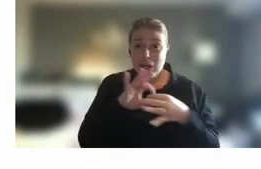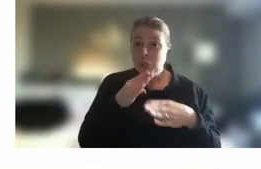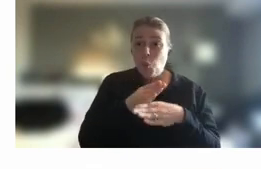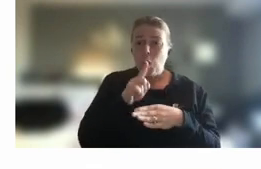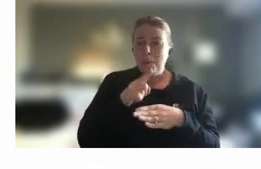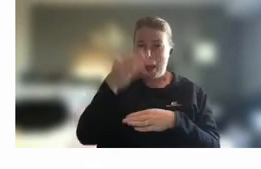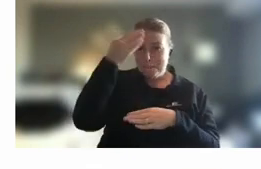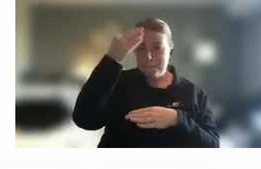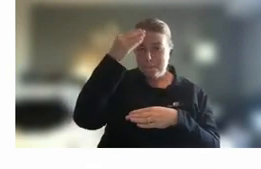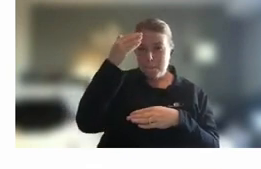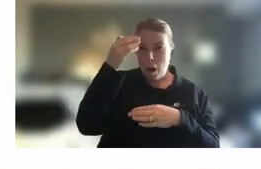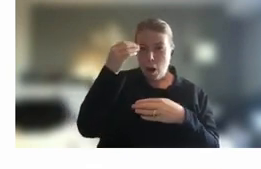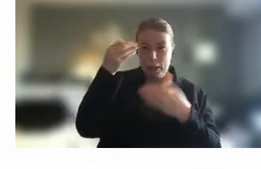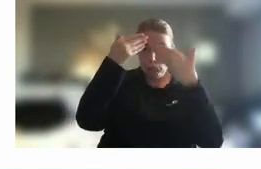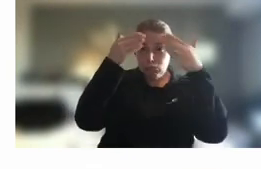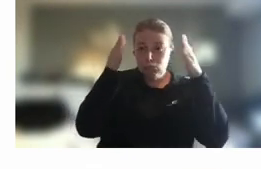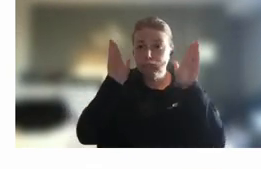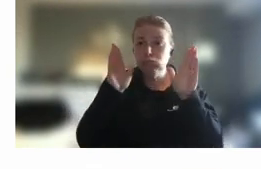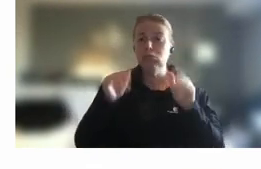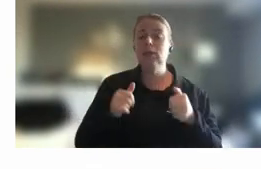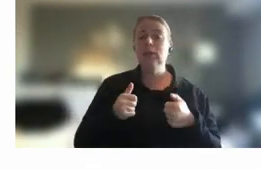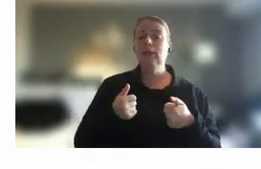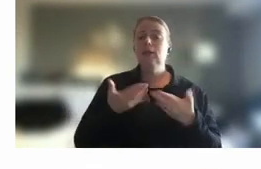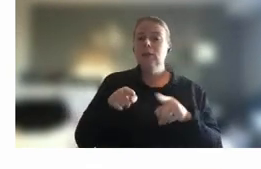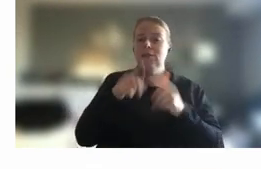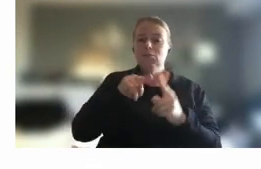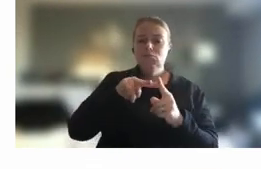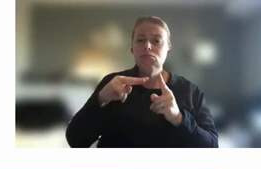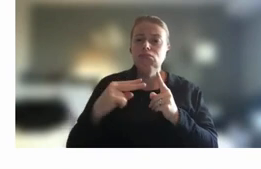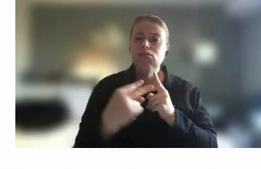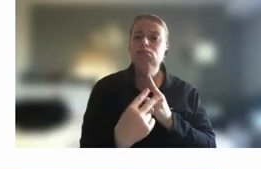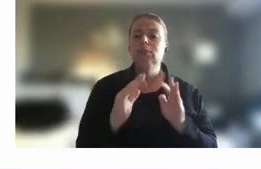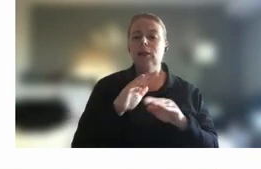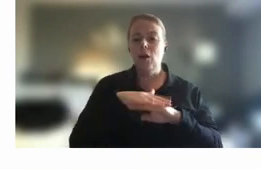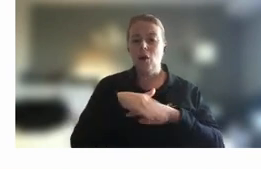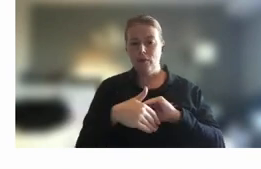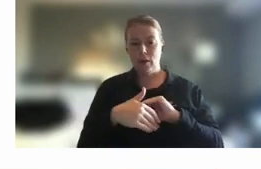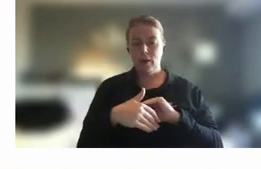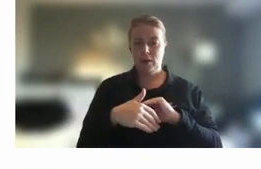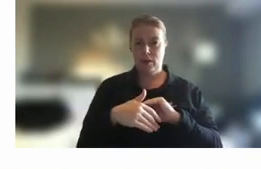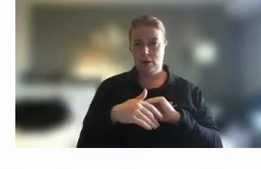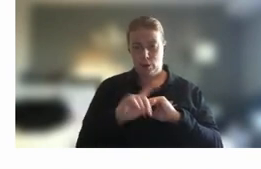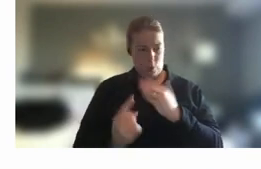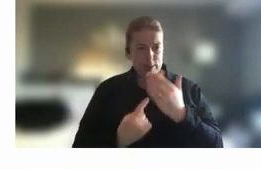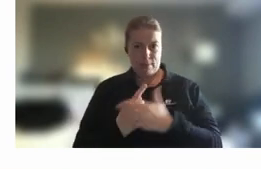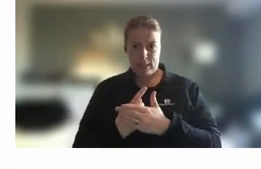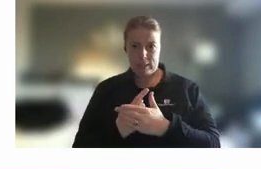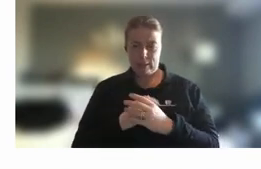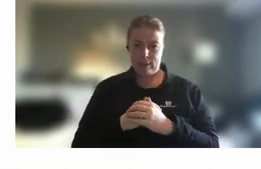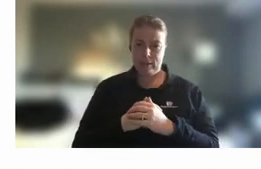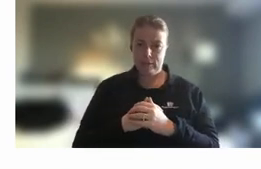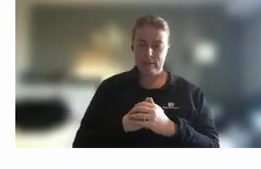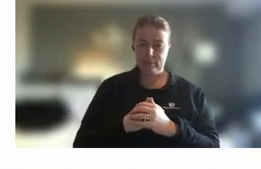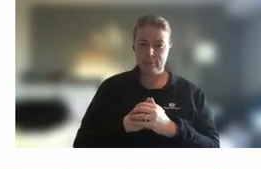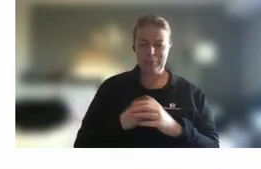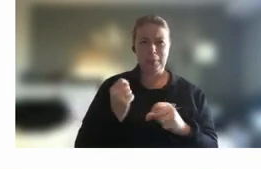opportunity give you different perspectives on on what's going on um that in our external environment um that really make